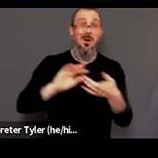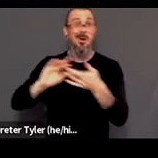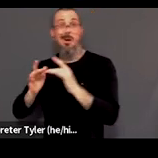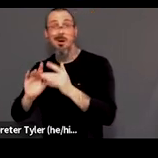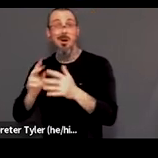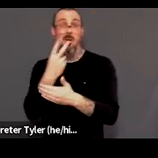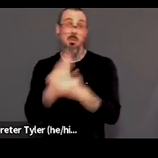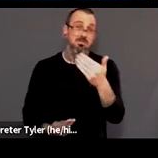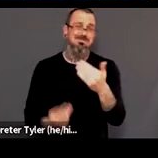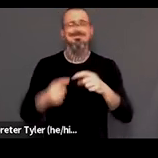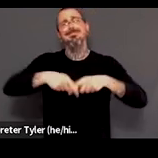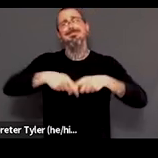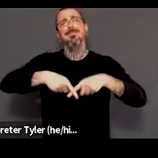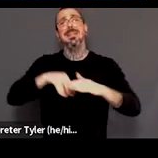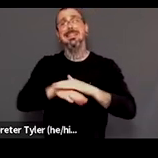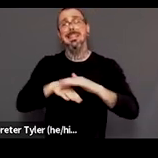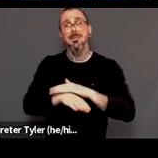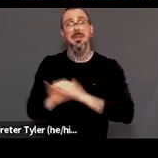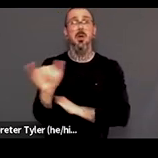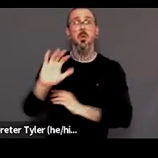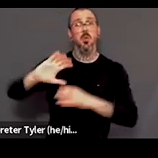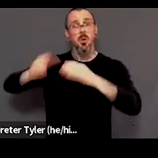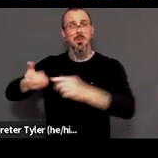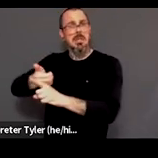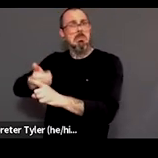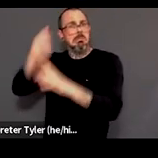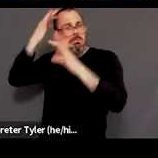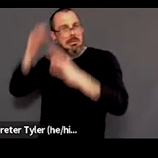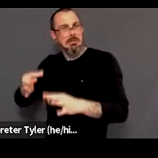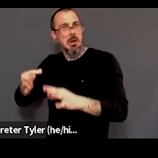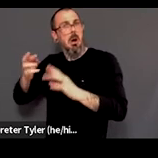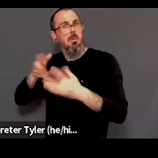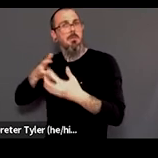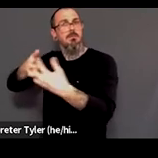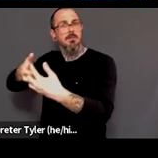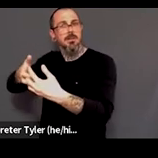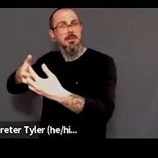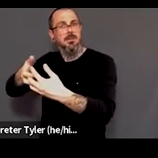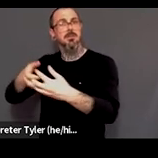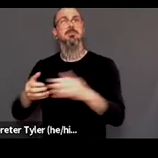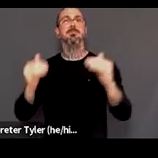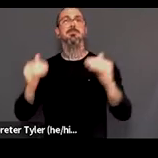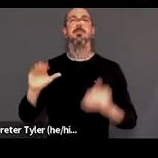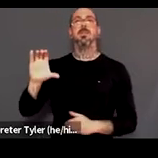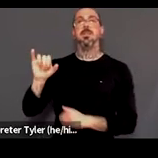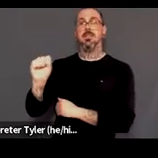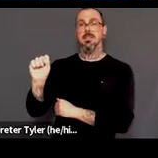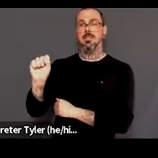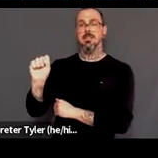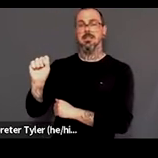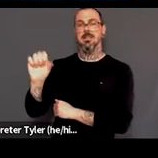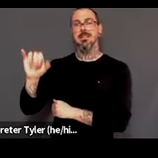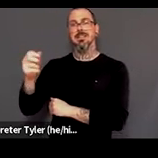feels most appropriate to the group cisgender or cis being a term for people whose gender